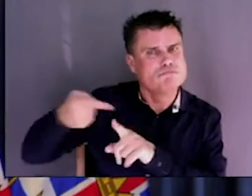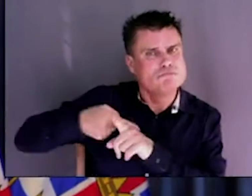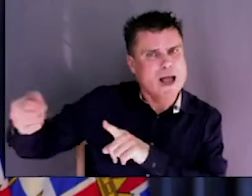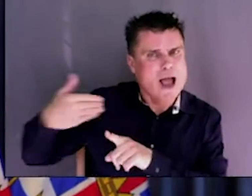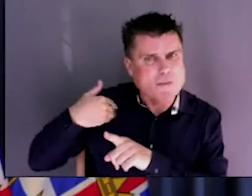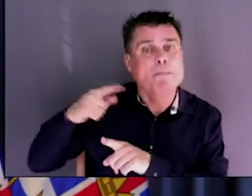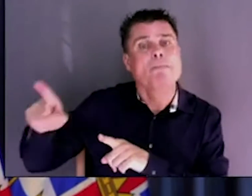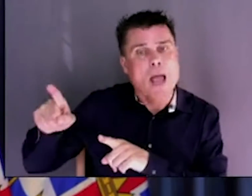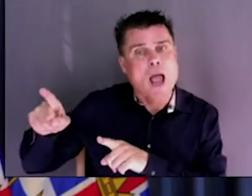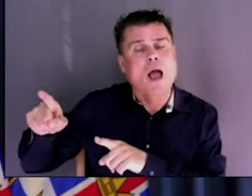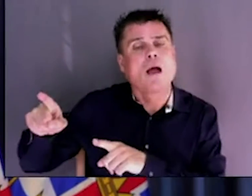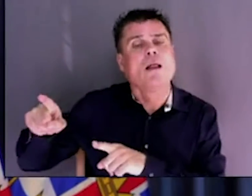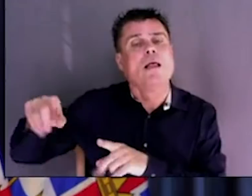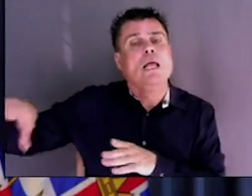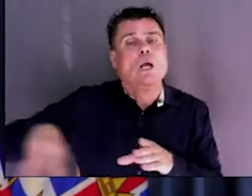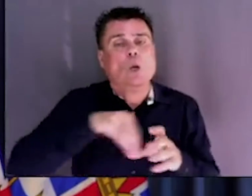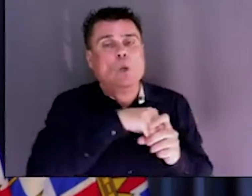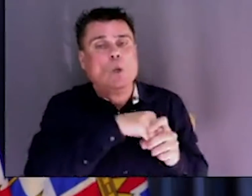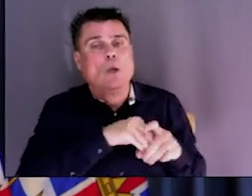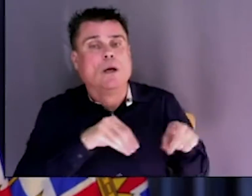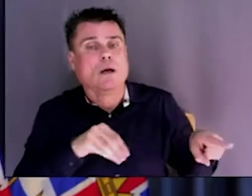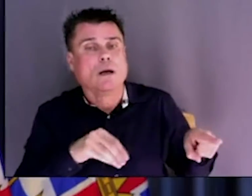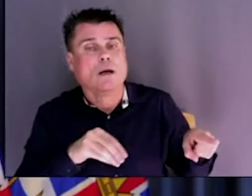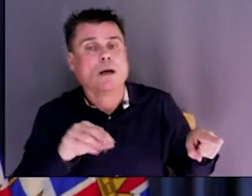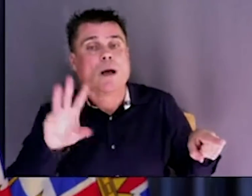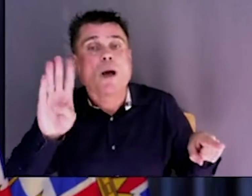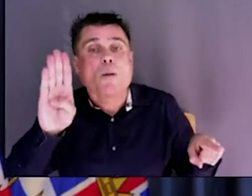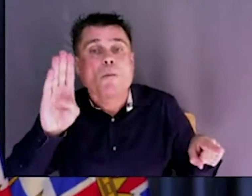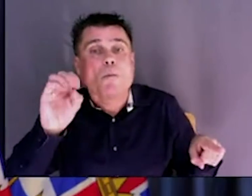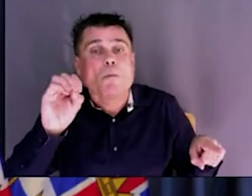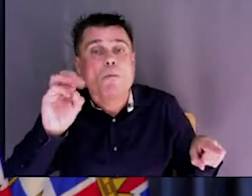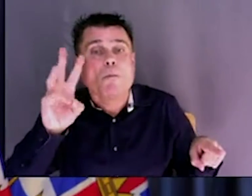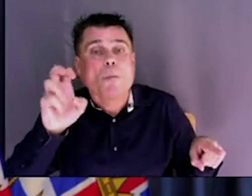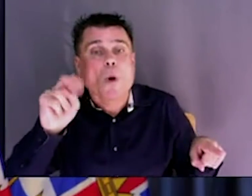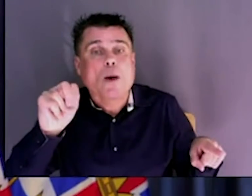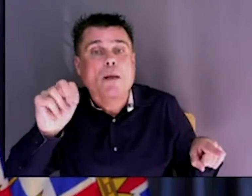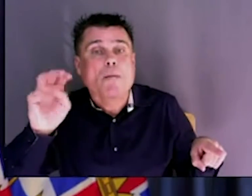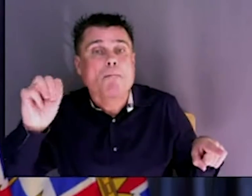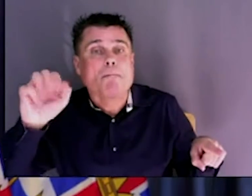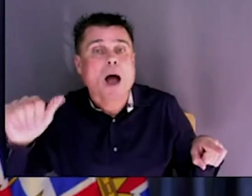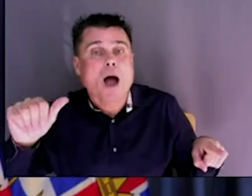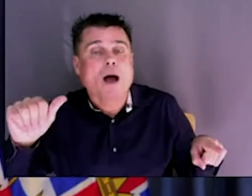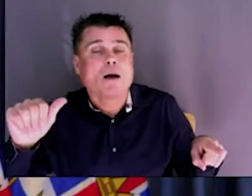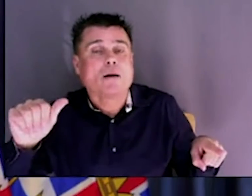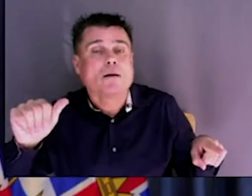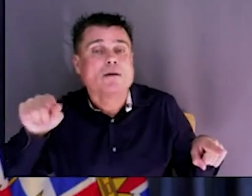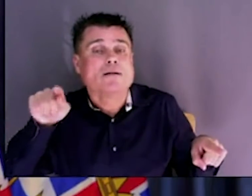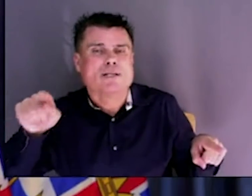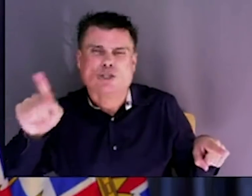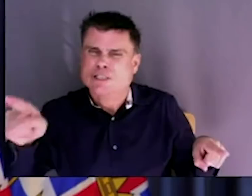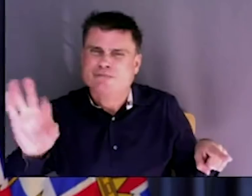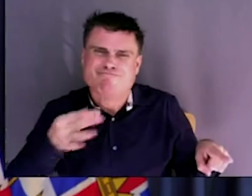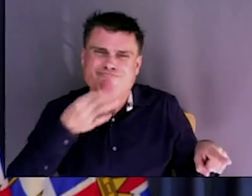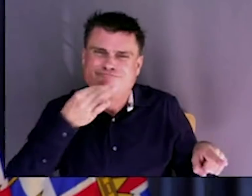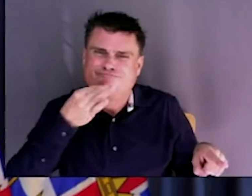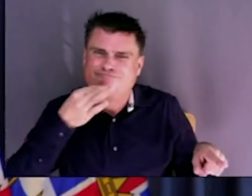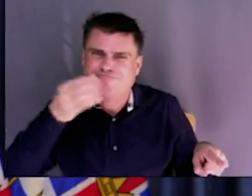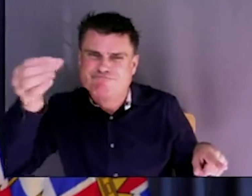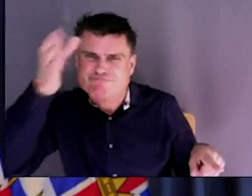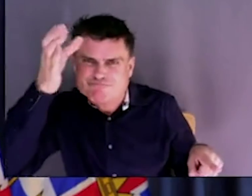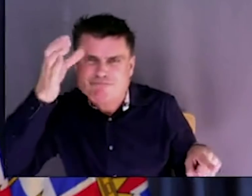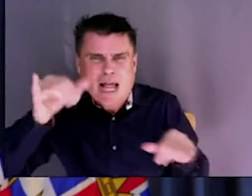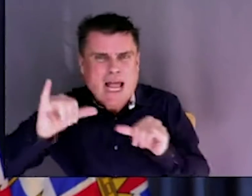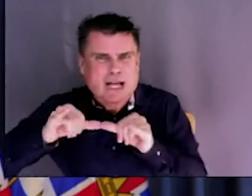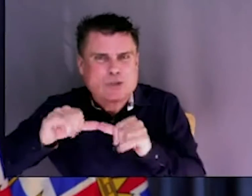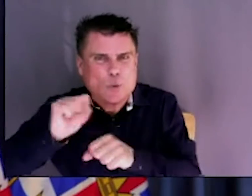that expertise and put it to good use and good work to reduce our footprint, to assist our climate goals and also to make sure we're getting